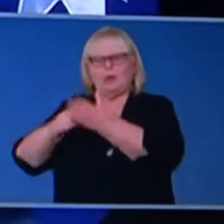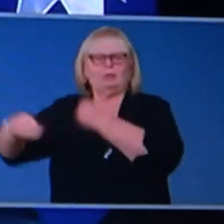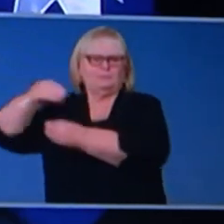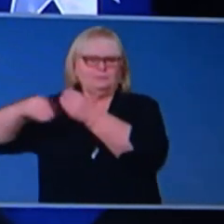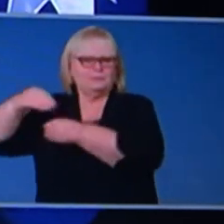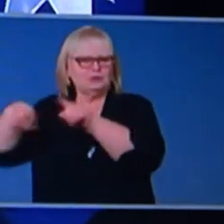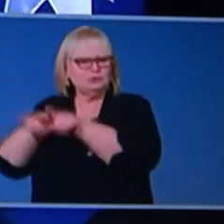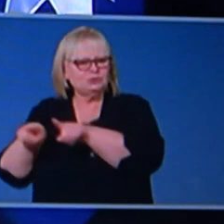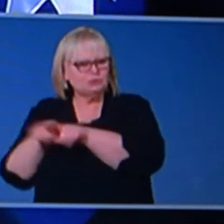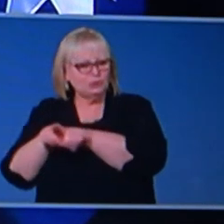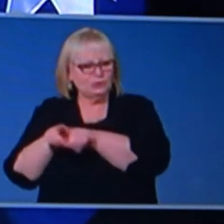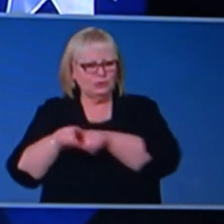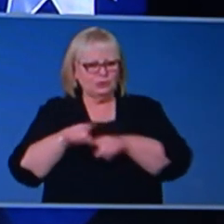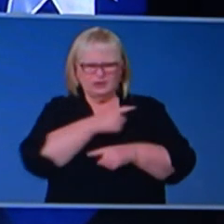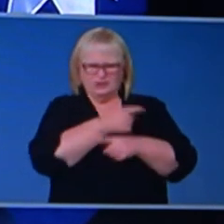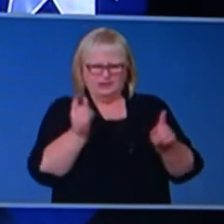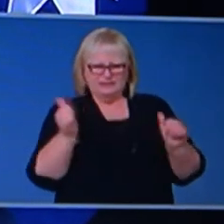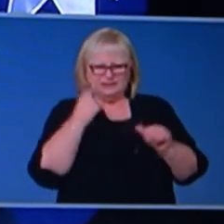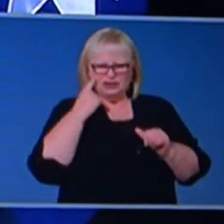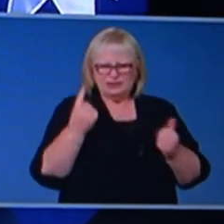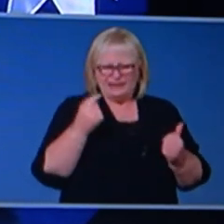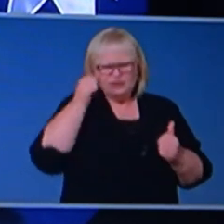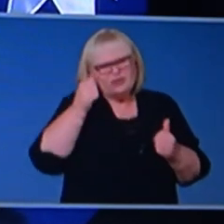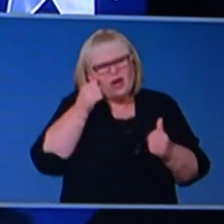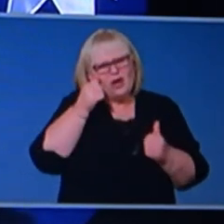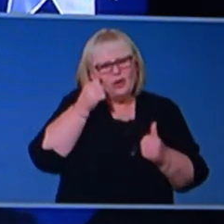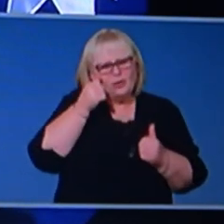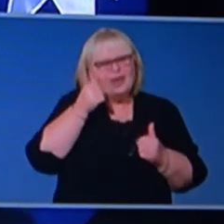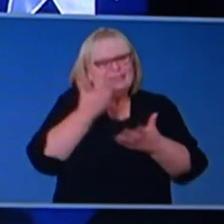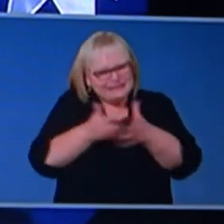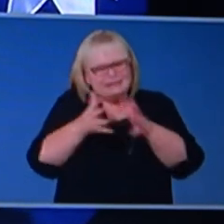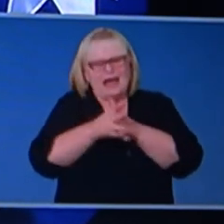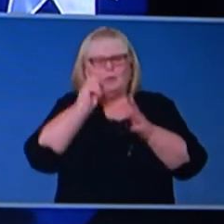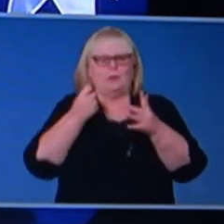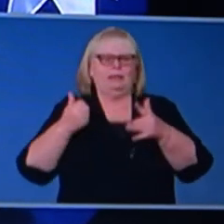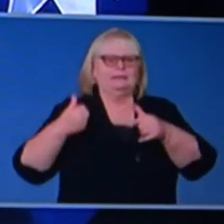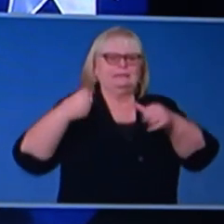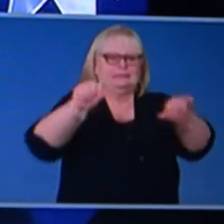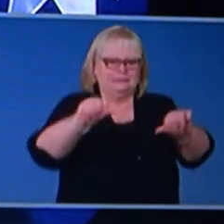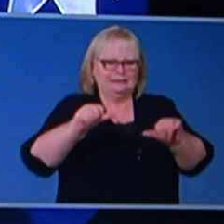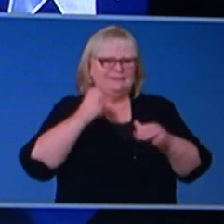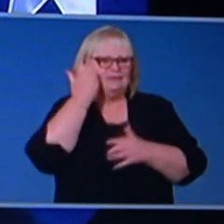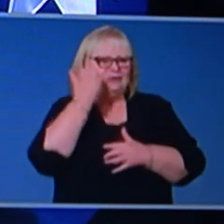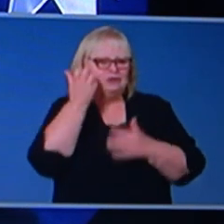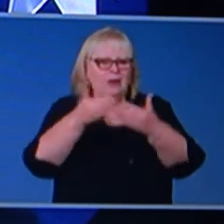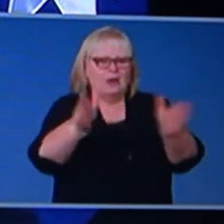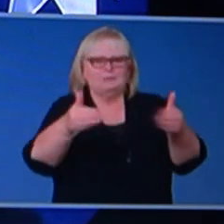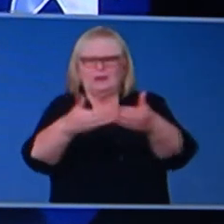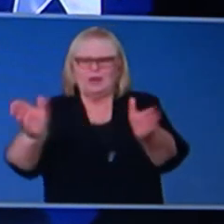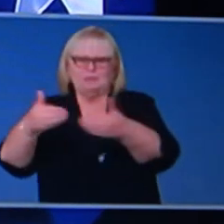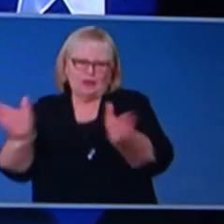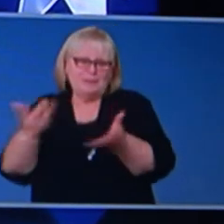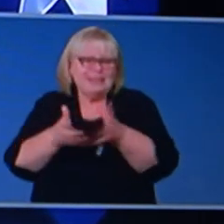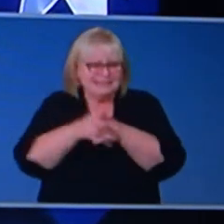and you've, you've, you've seen all of that. And so it is, it is our path back, uh, for people to download the COVID safe app.